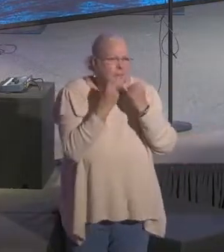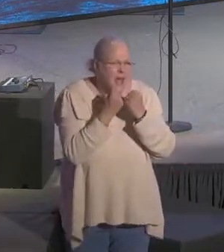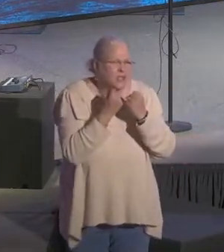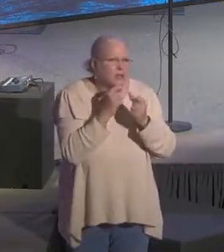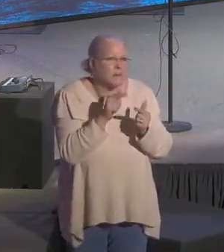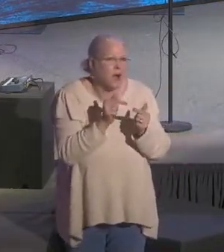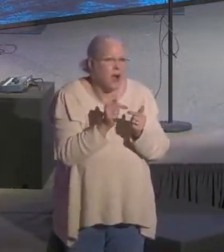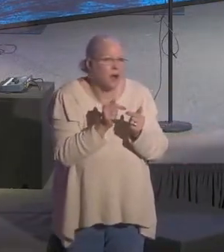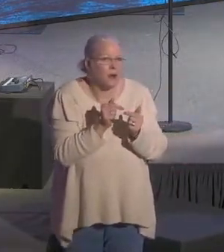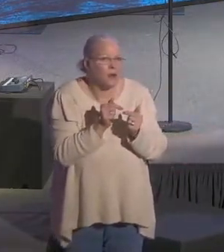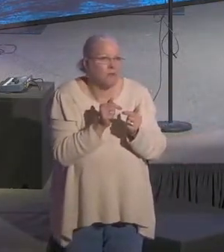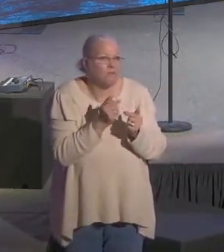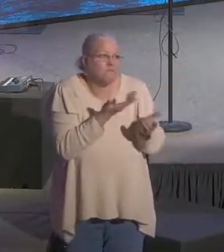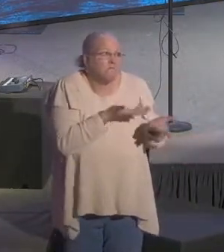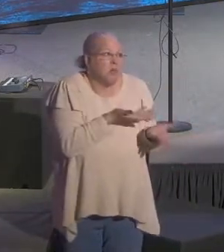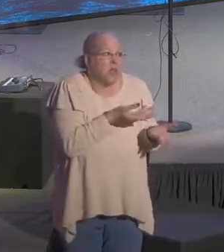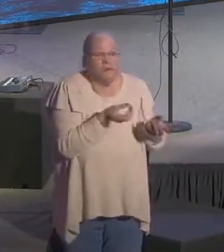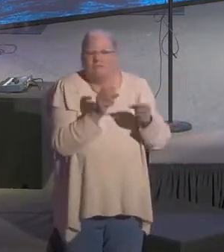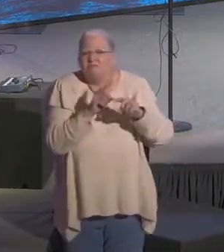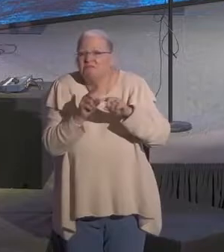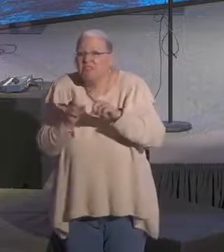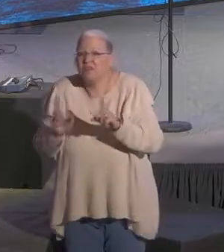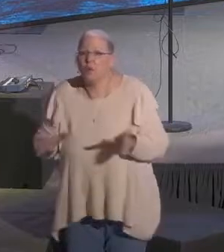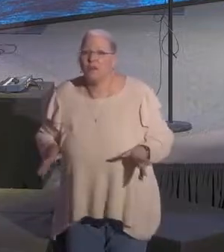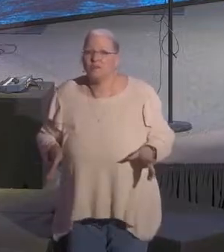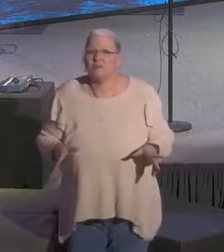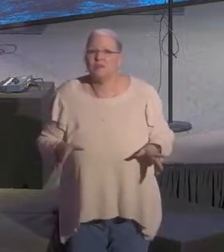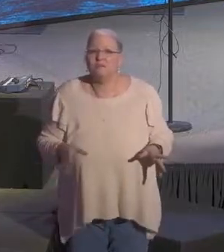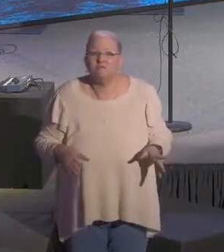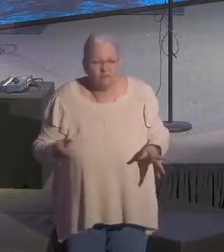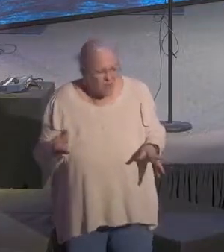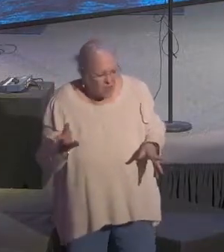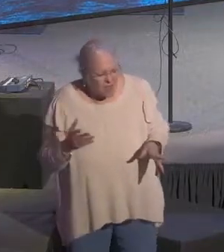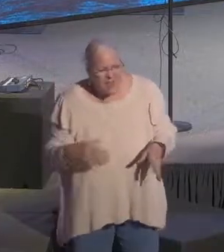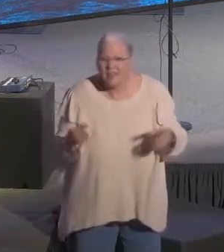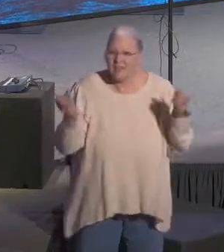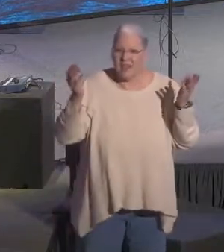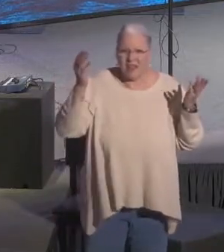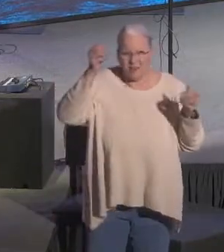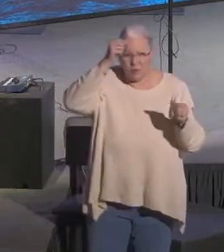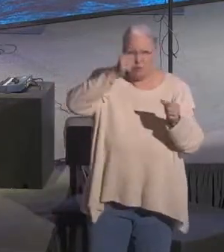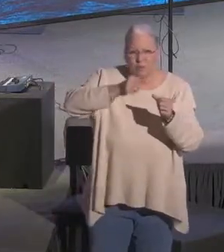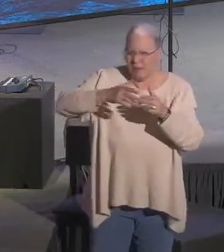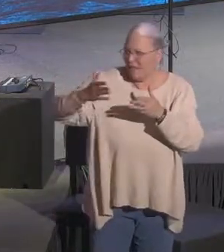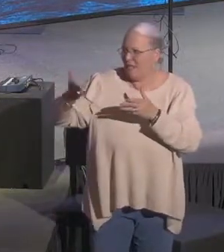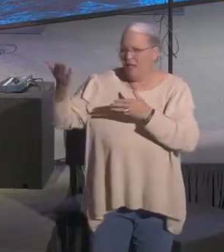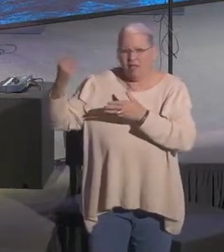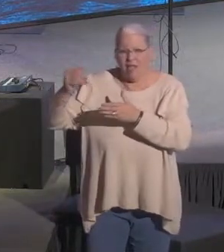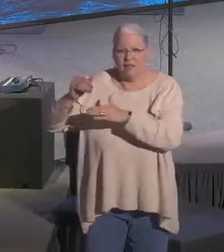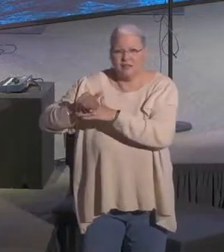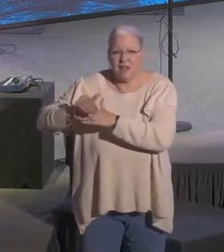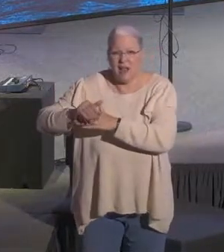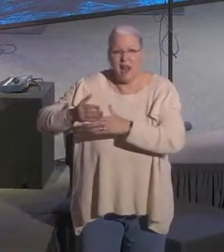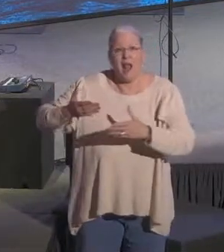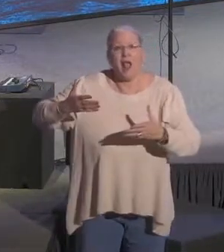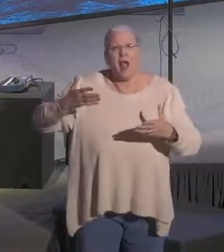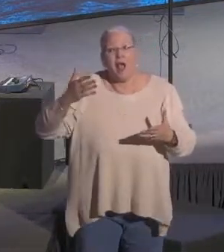I mean, you may have a lot of different passions. I was reminded last night that people are really passionate about two things, hunting